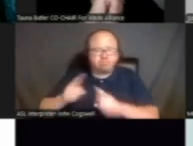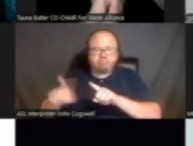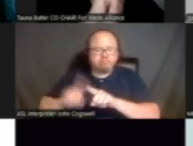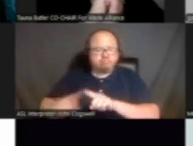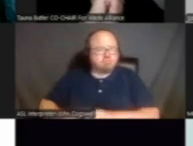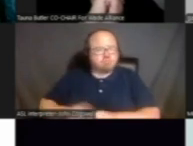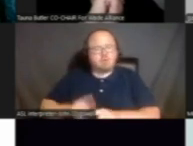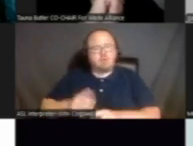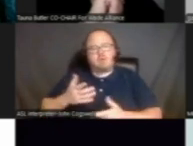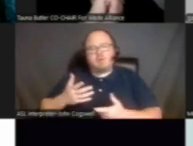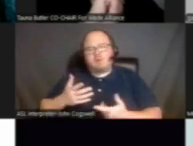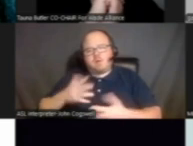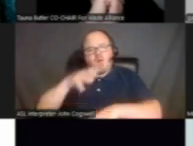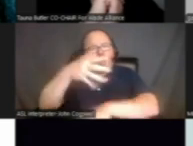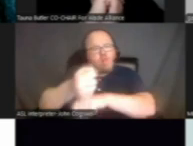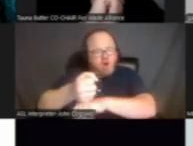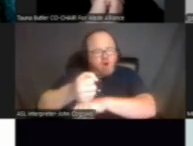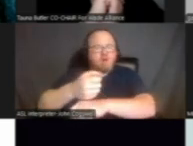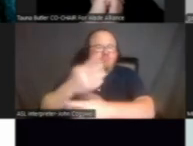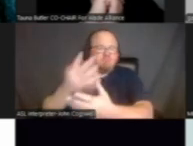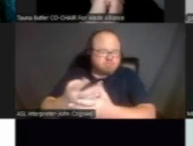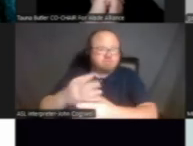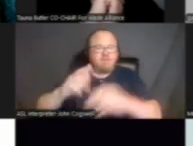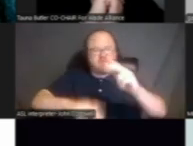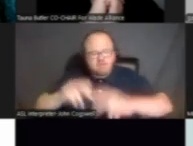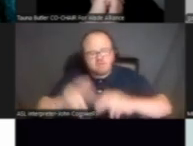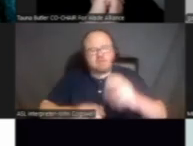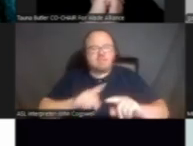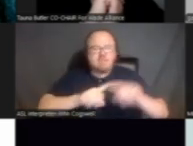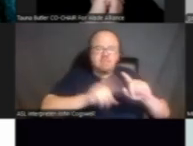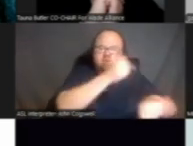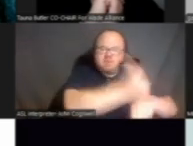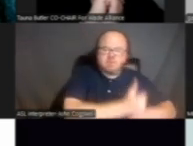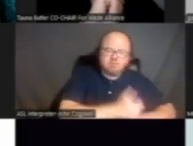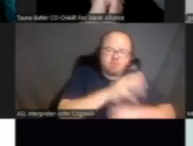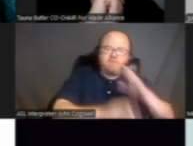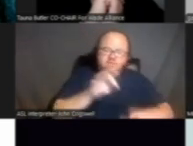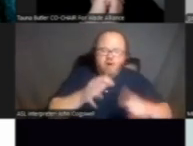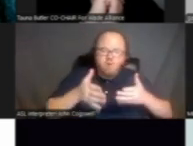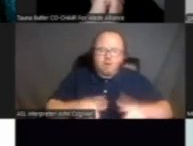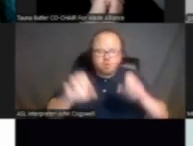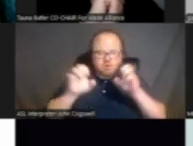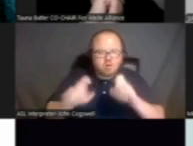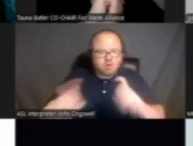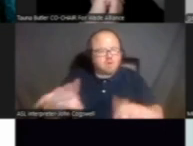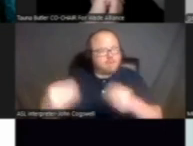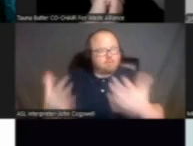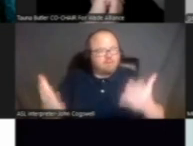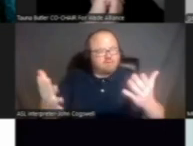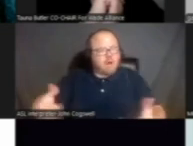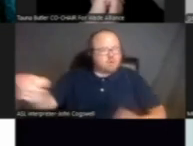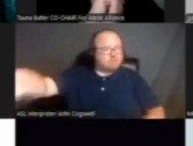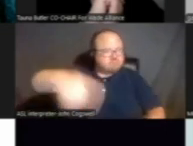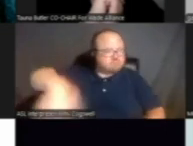locked facilities and in settings, having to find ways to educate providers and